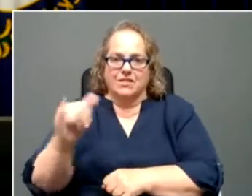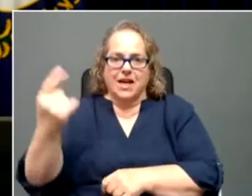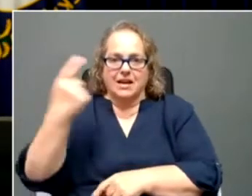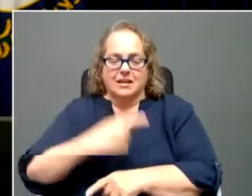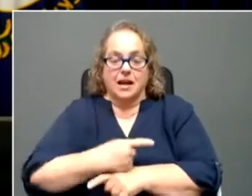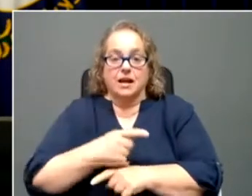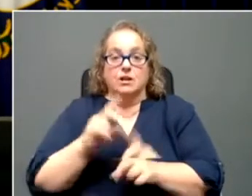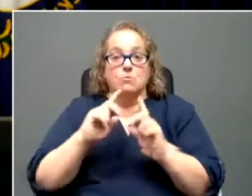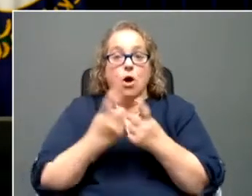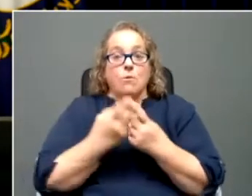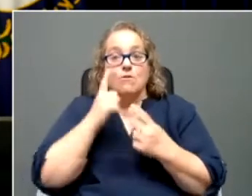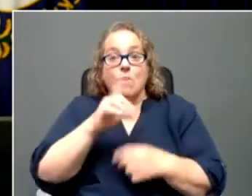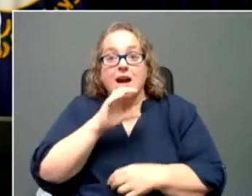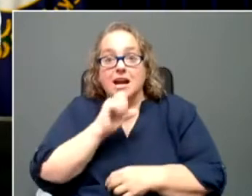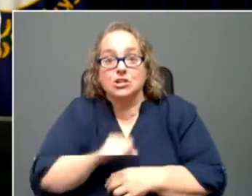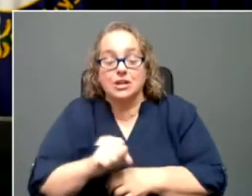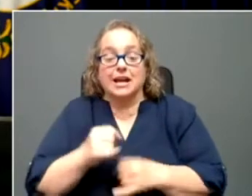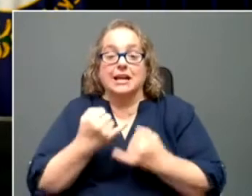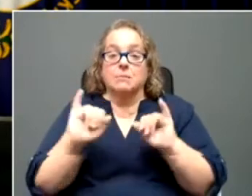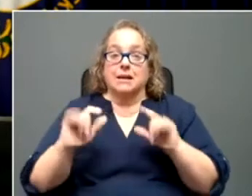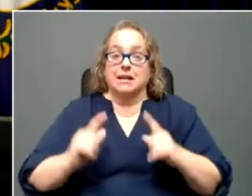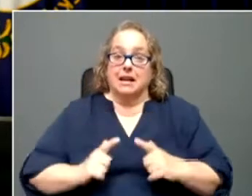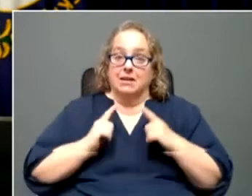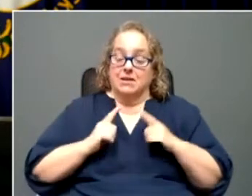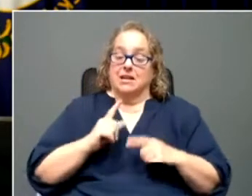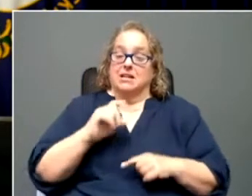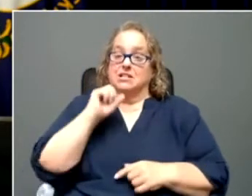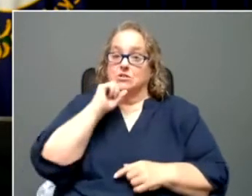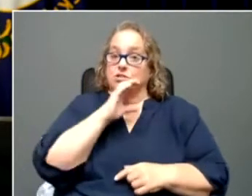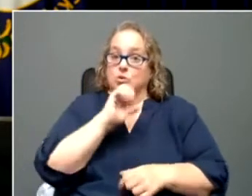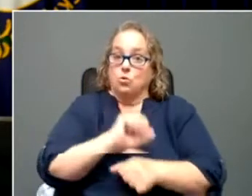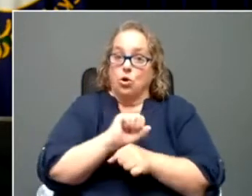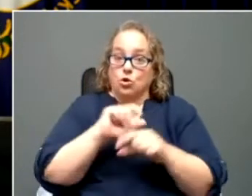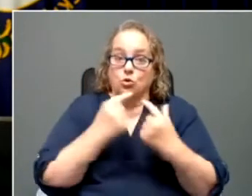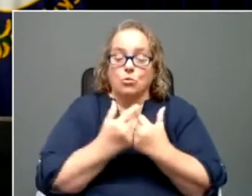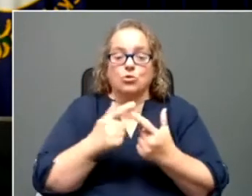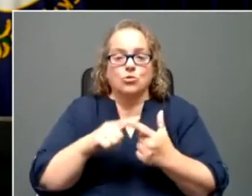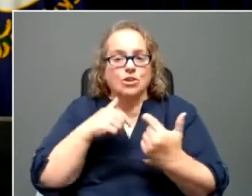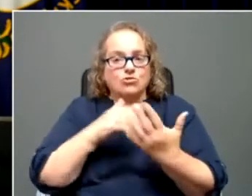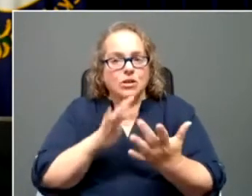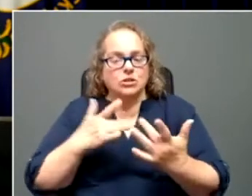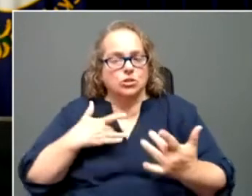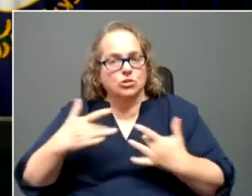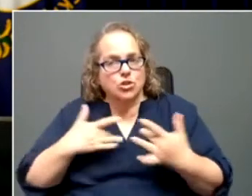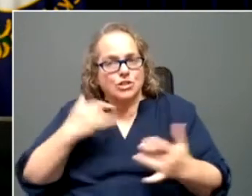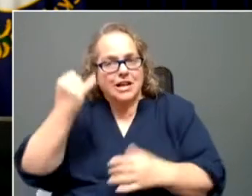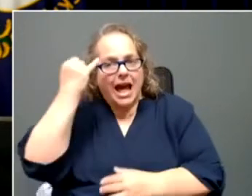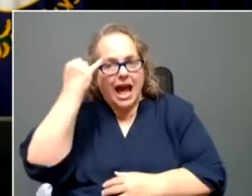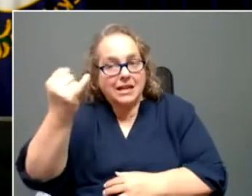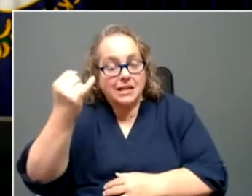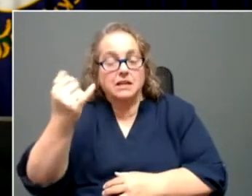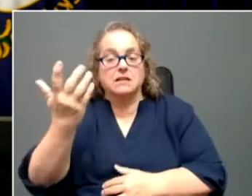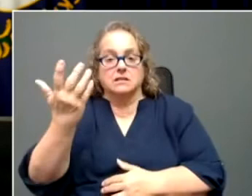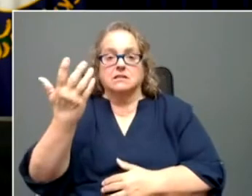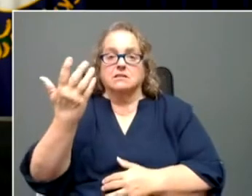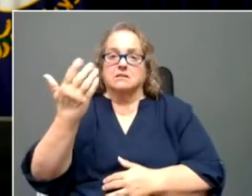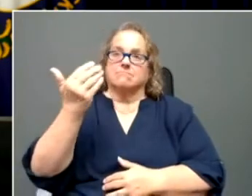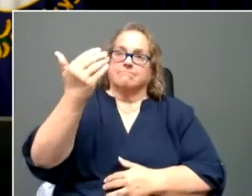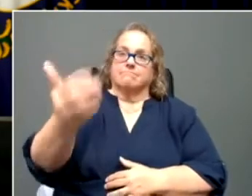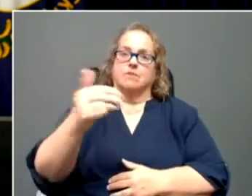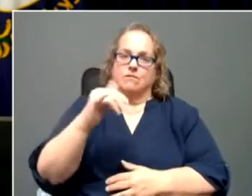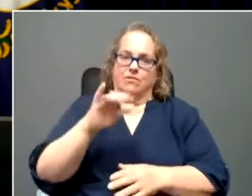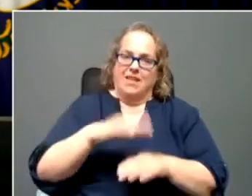oversaw a senior center reopening work group to address concerns and ideas ahead of this June 11th date. The